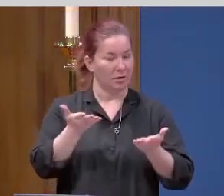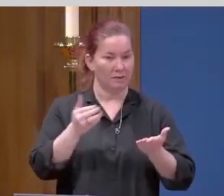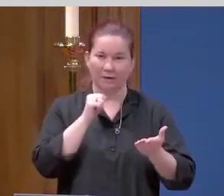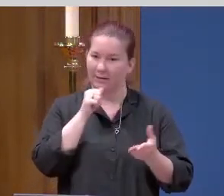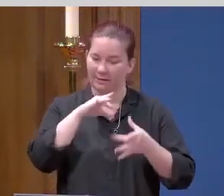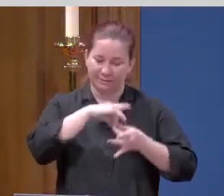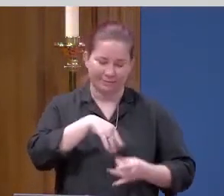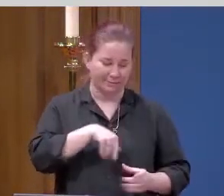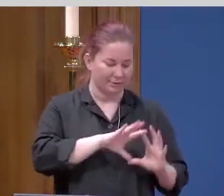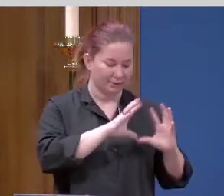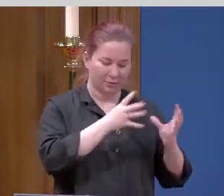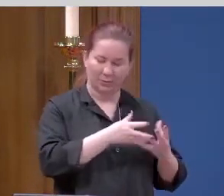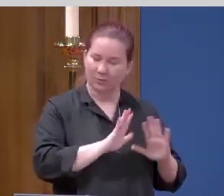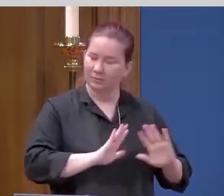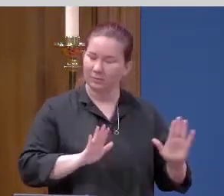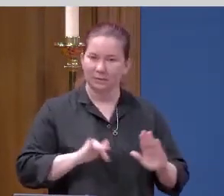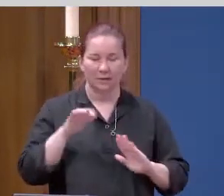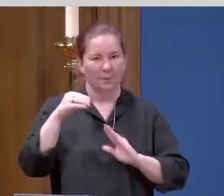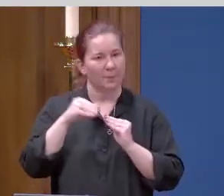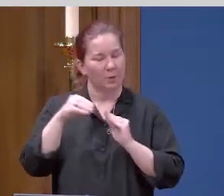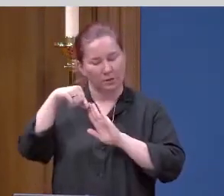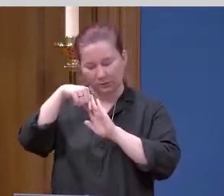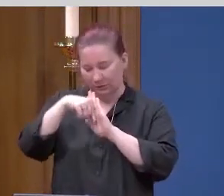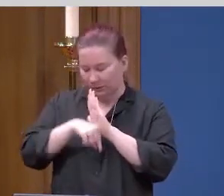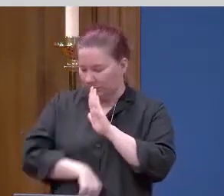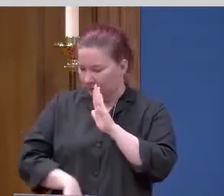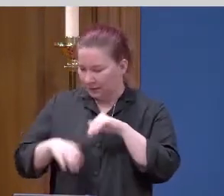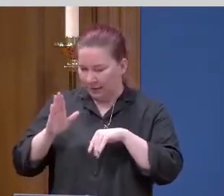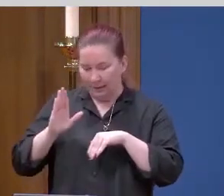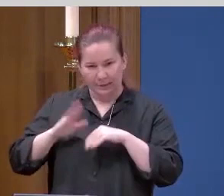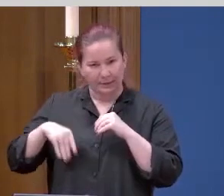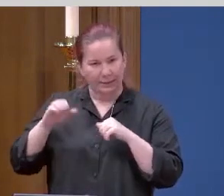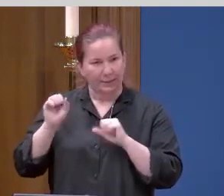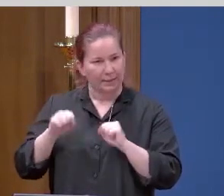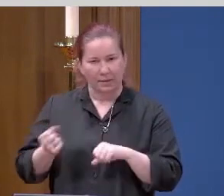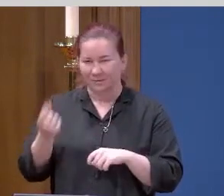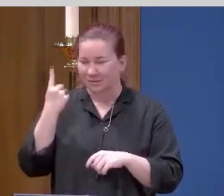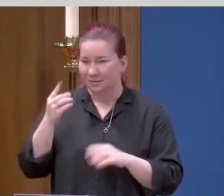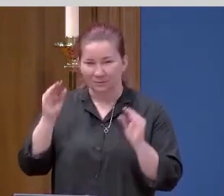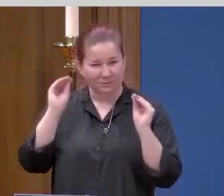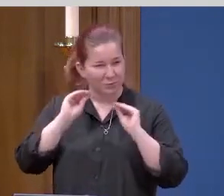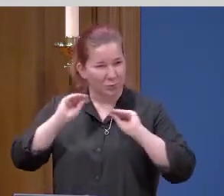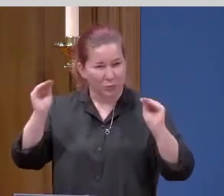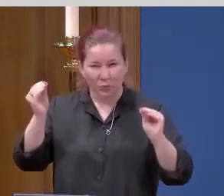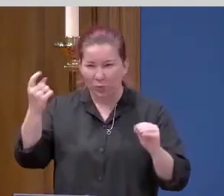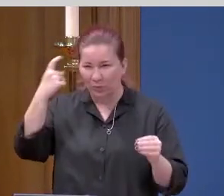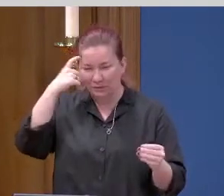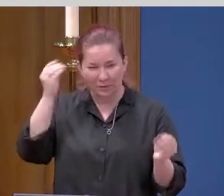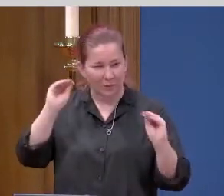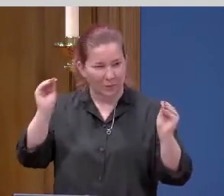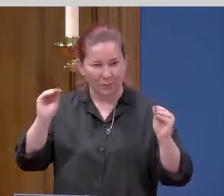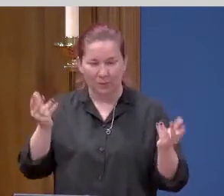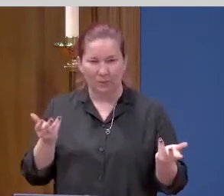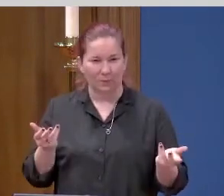It's a peace that surpasses all understanding. It makes no sense in the world.